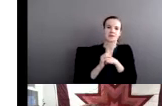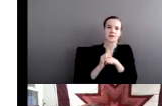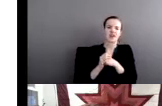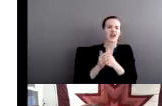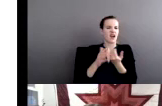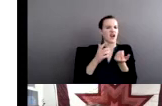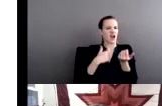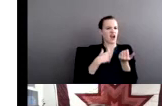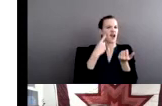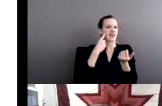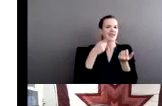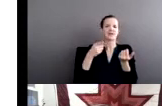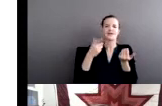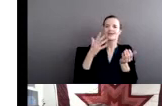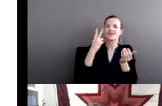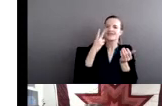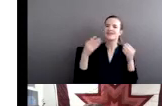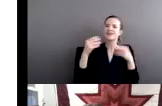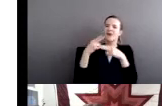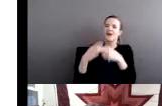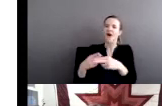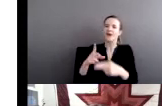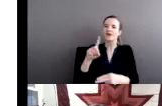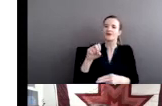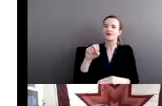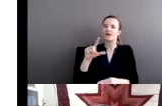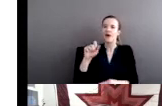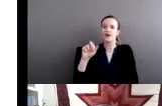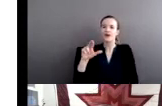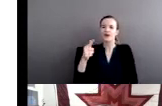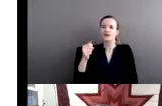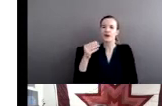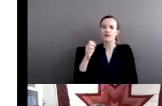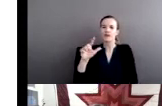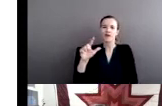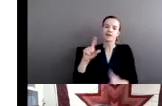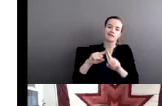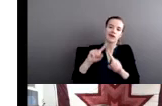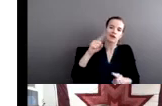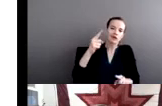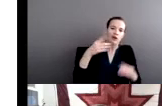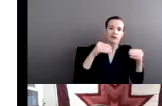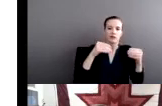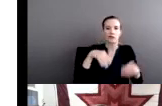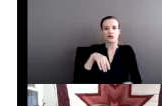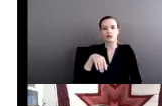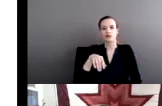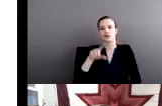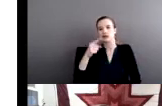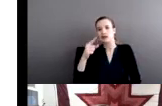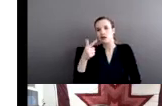of us know a Dollar General store. There's lots of Dollar Stores, right? There's Dollar General, Family Dollar.